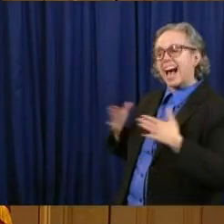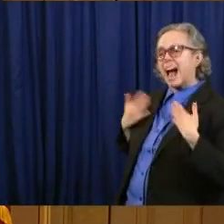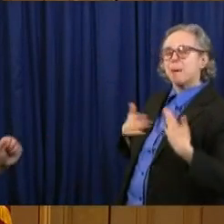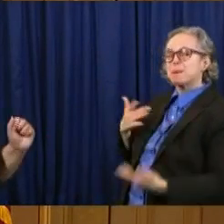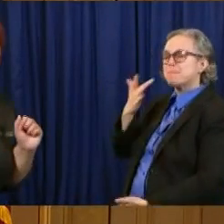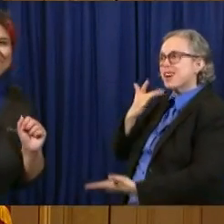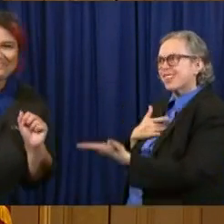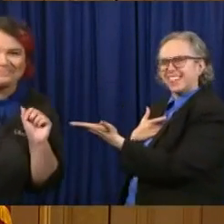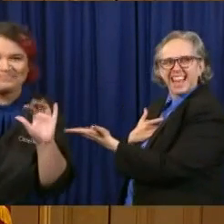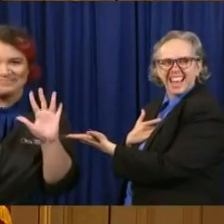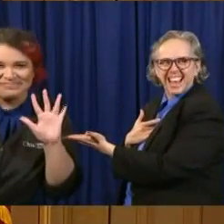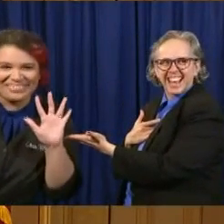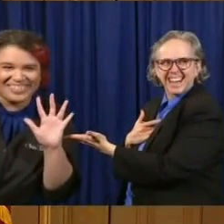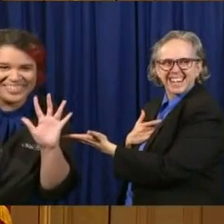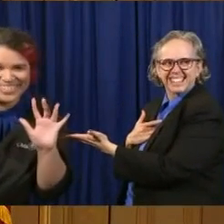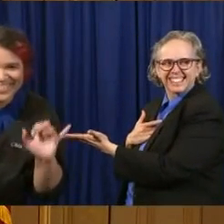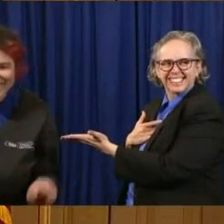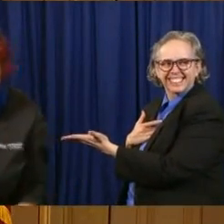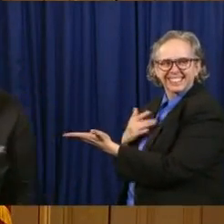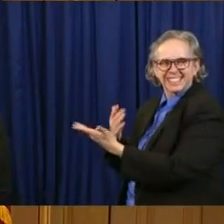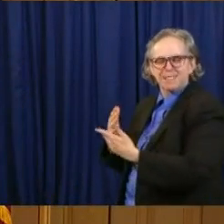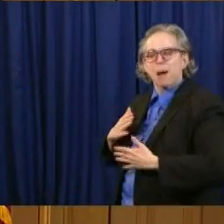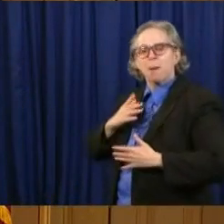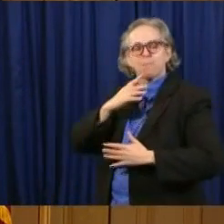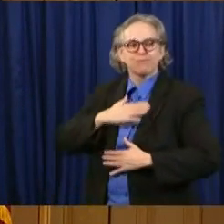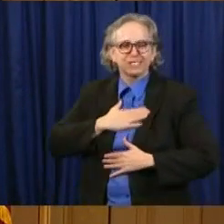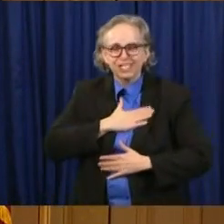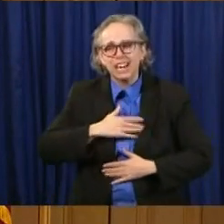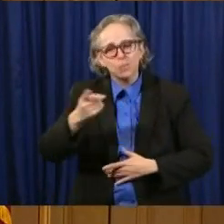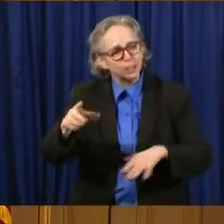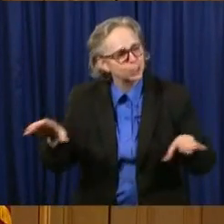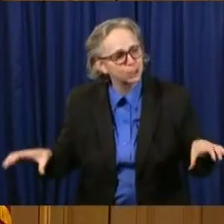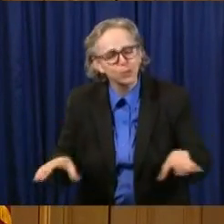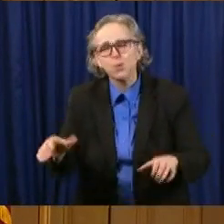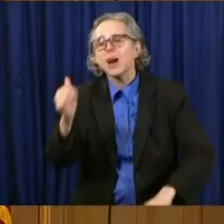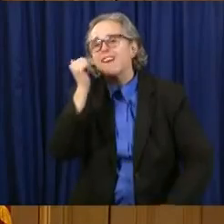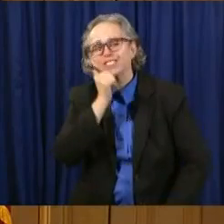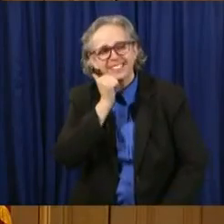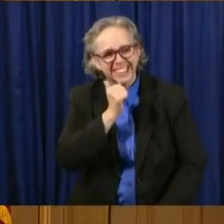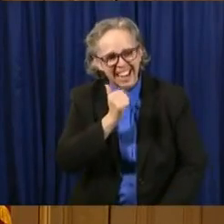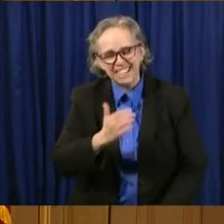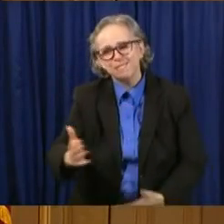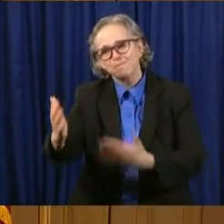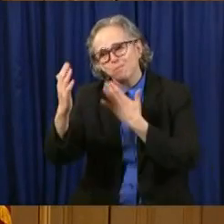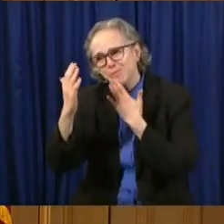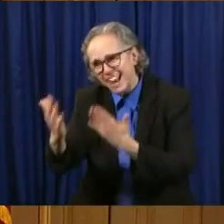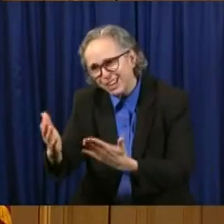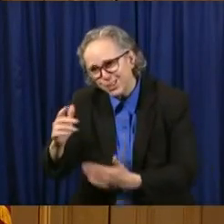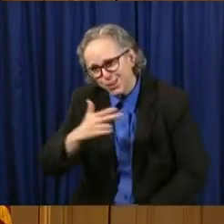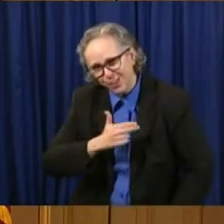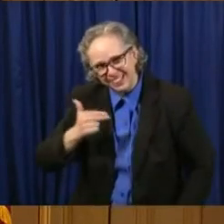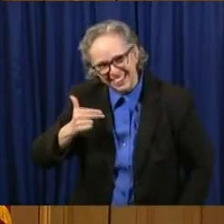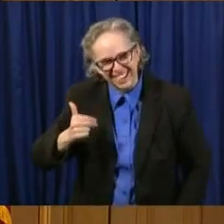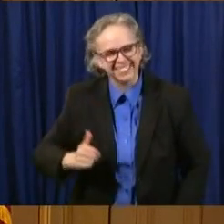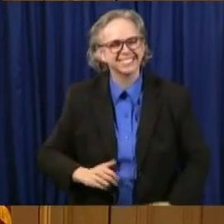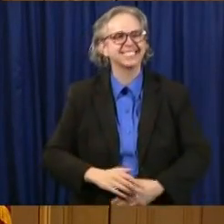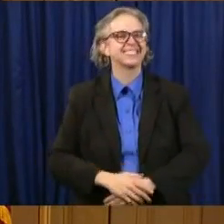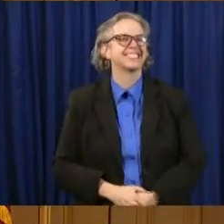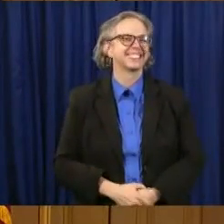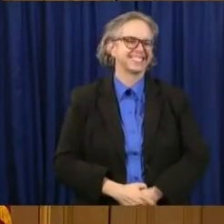really appreciate what you all do every single day, so thank you. I'm wearing today